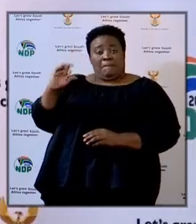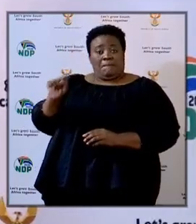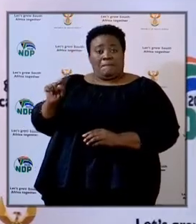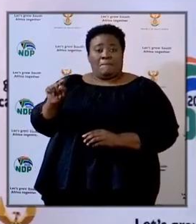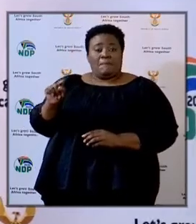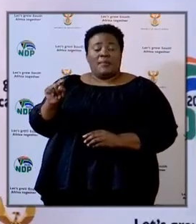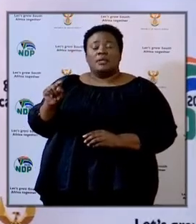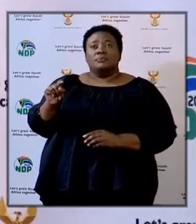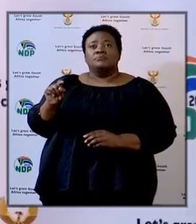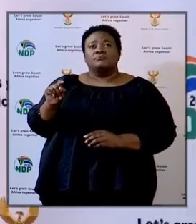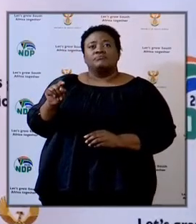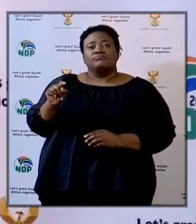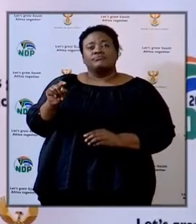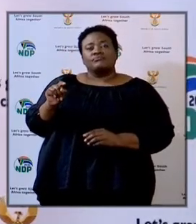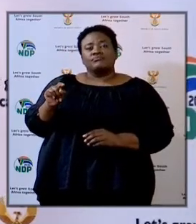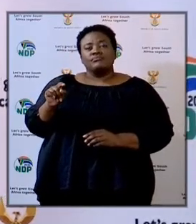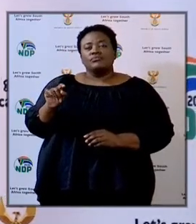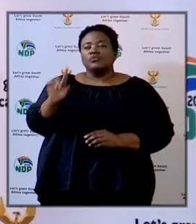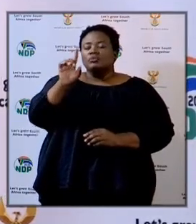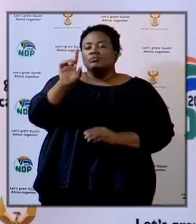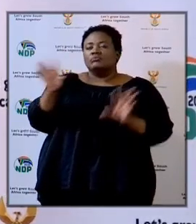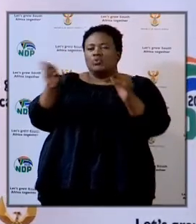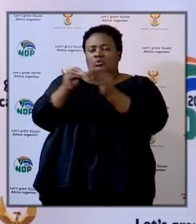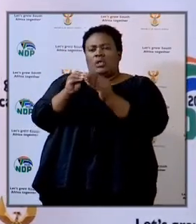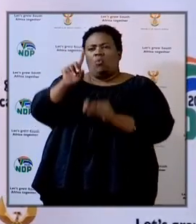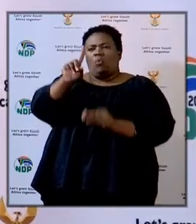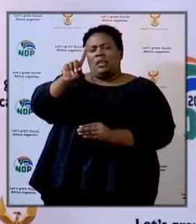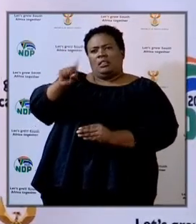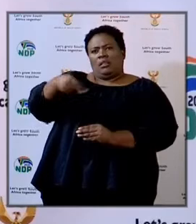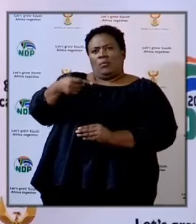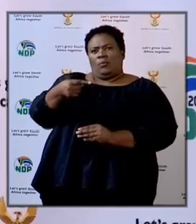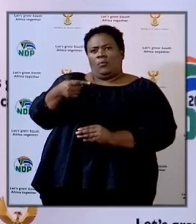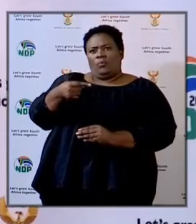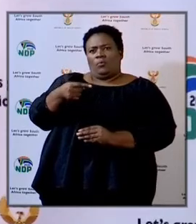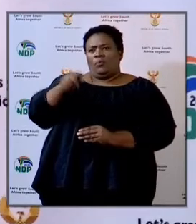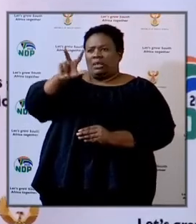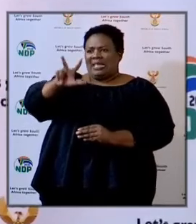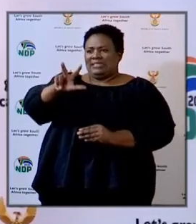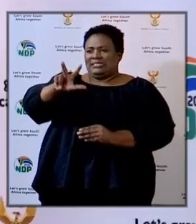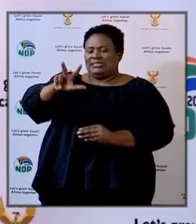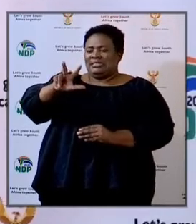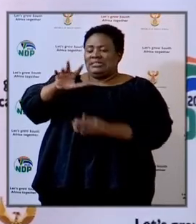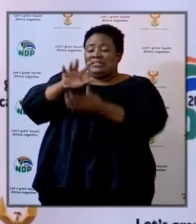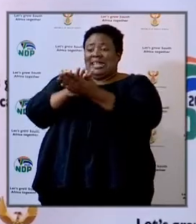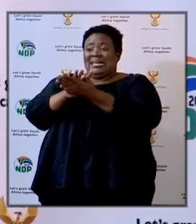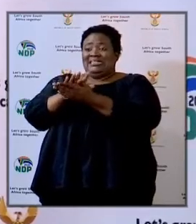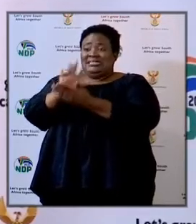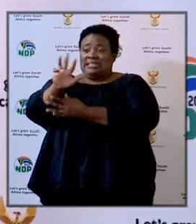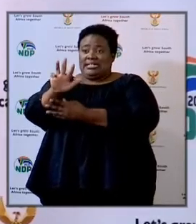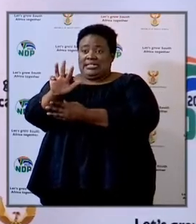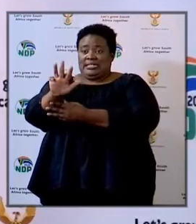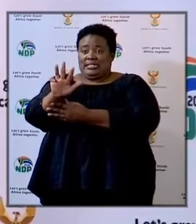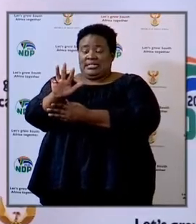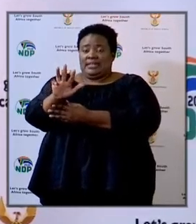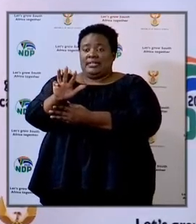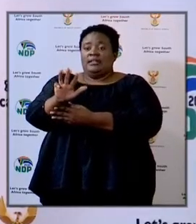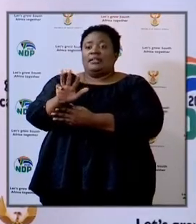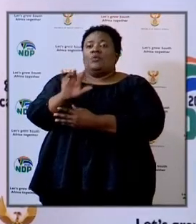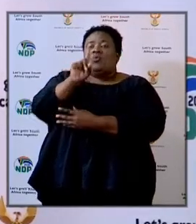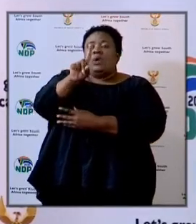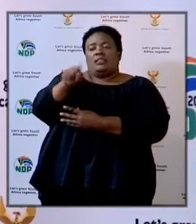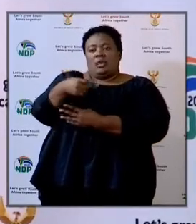Western Cape, out of 1,819, 1